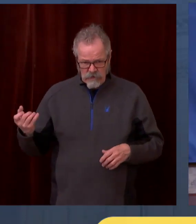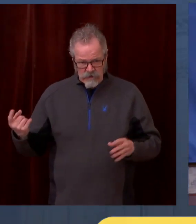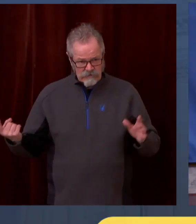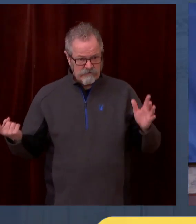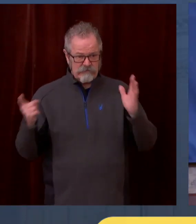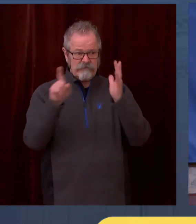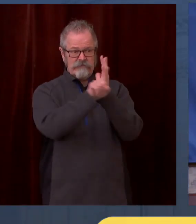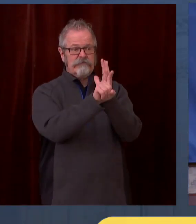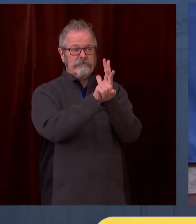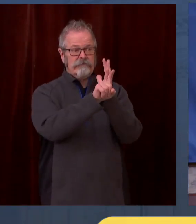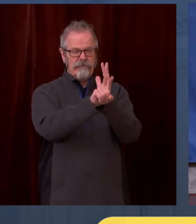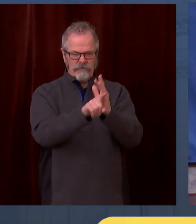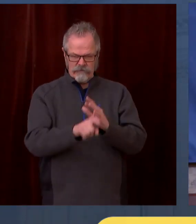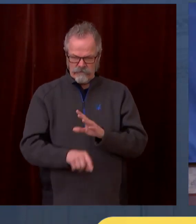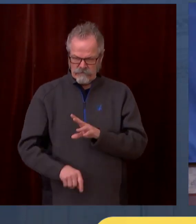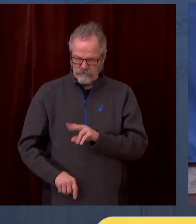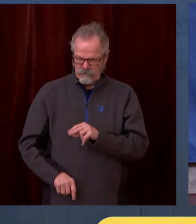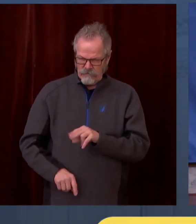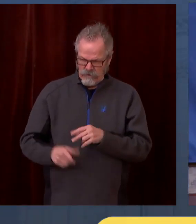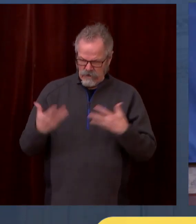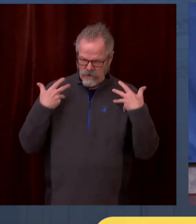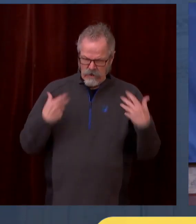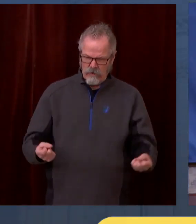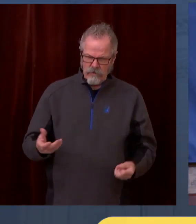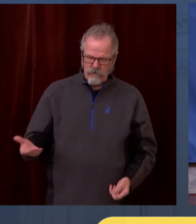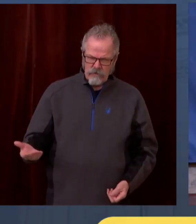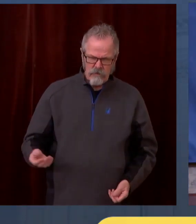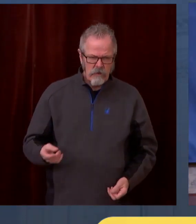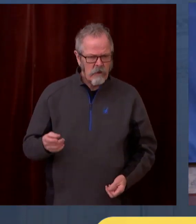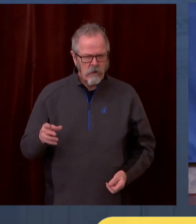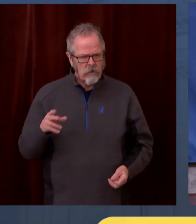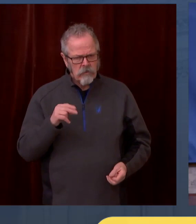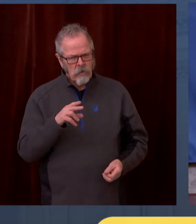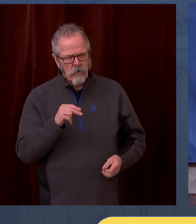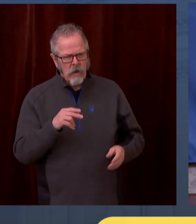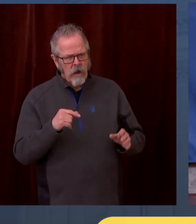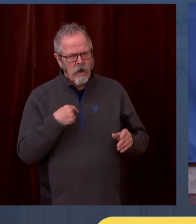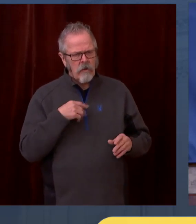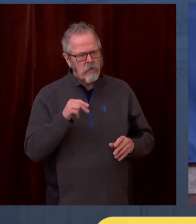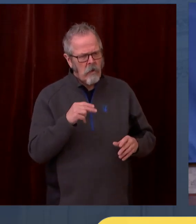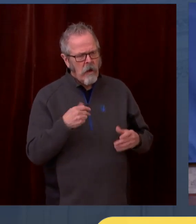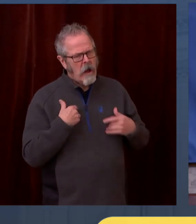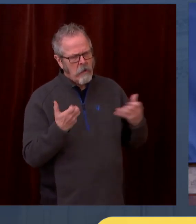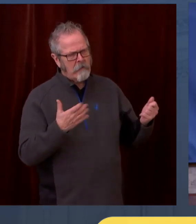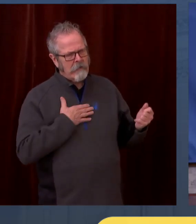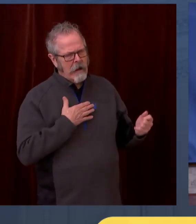compassion and heartfelt love for those who are most at risk. And that's what we're doing in the state of Washington.